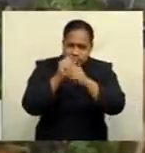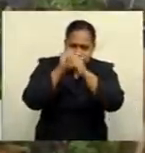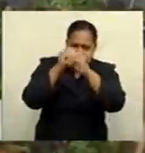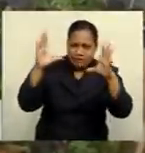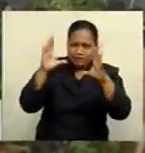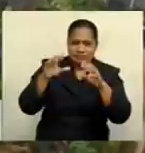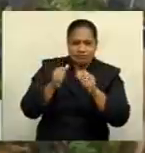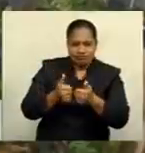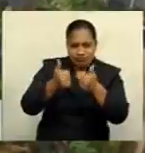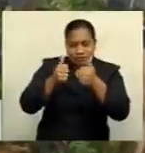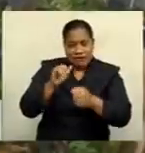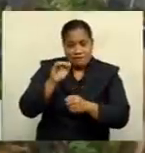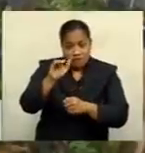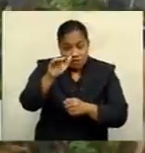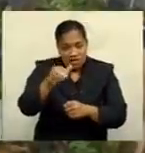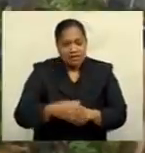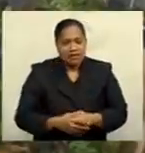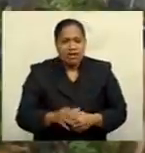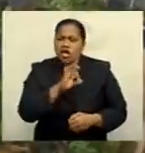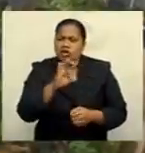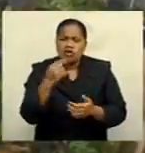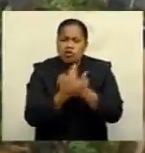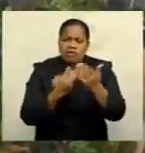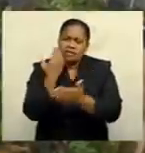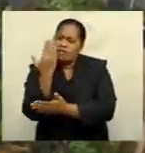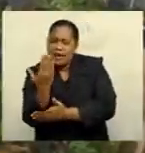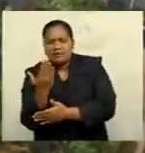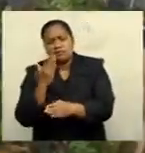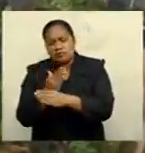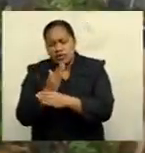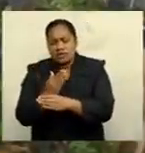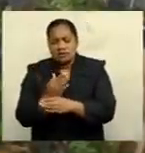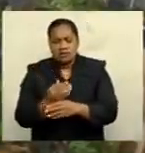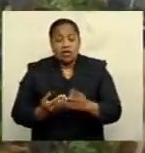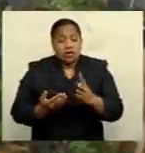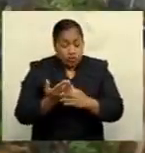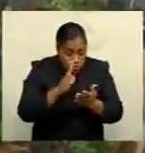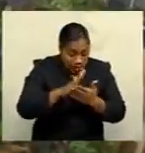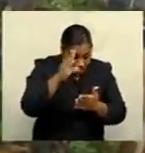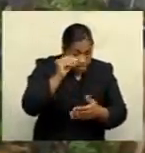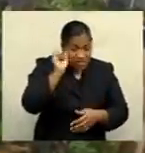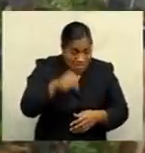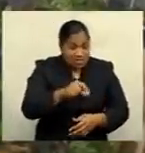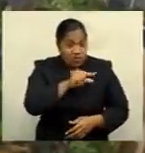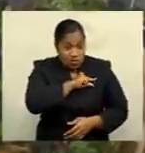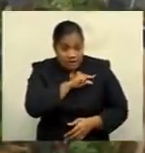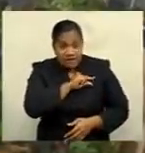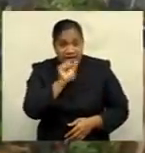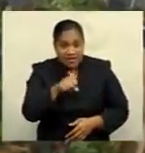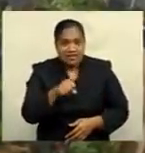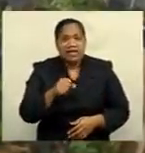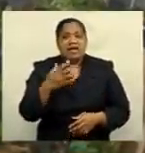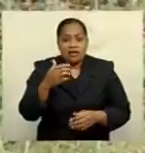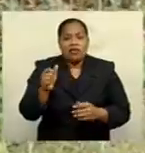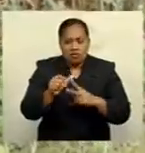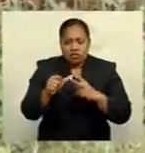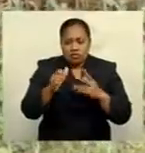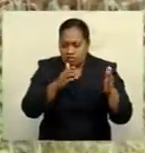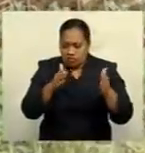other jobs through education, but also get qualified, but also go switch into farming.